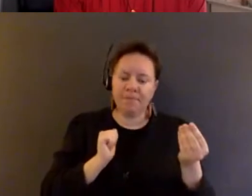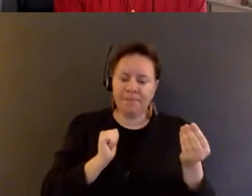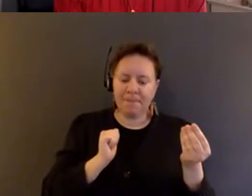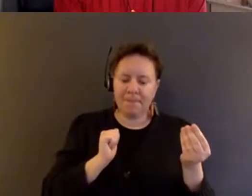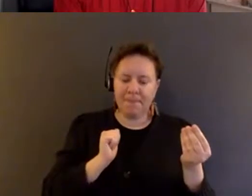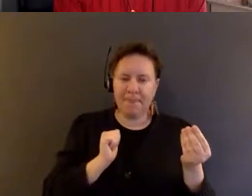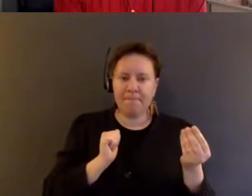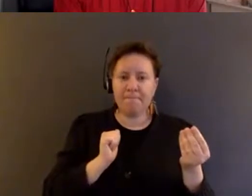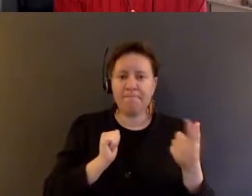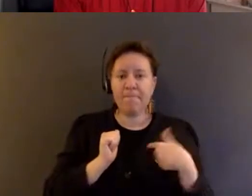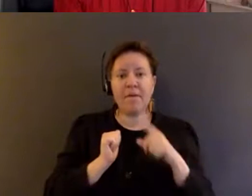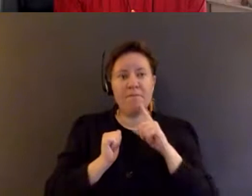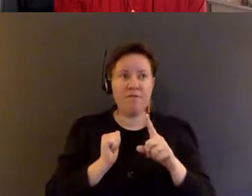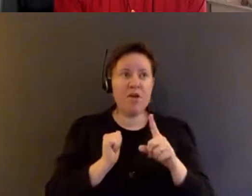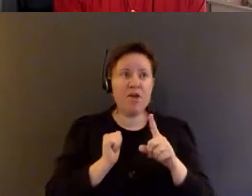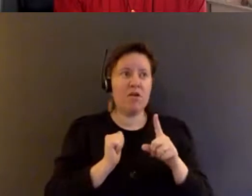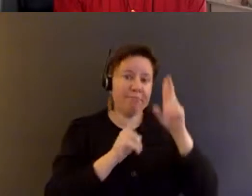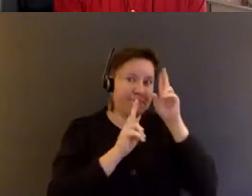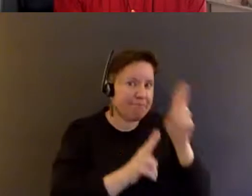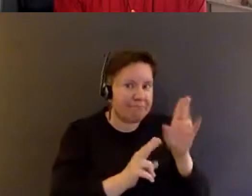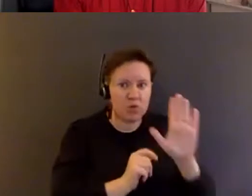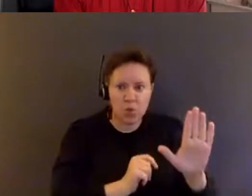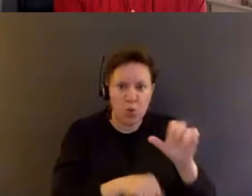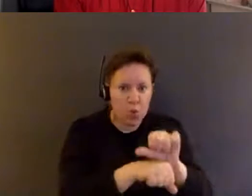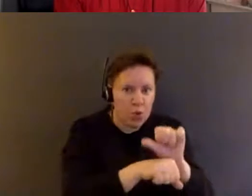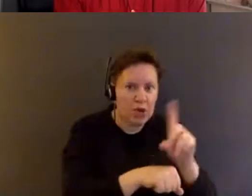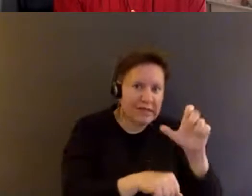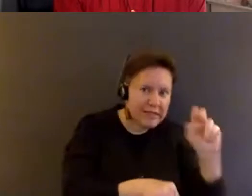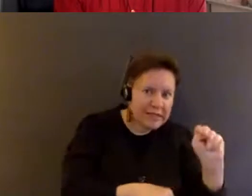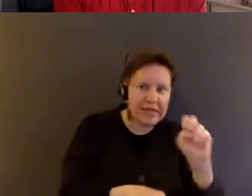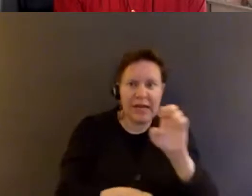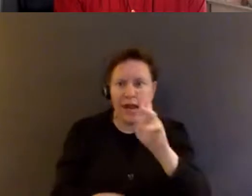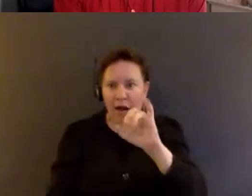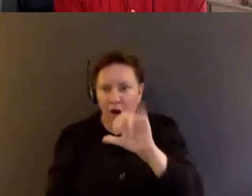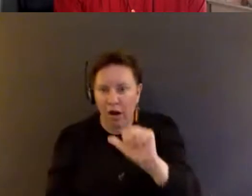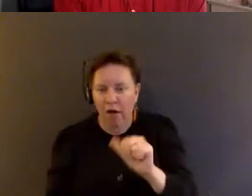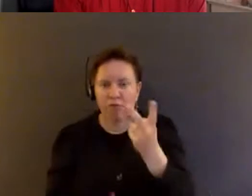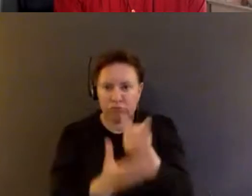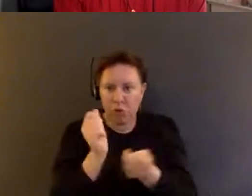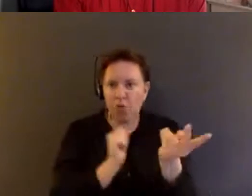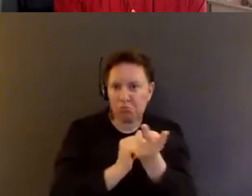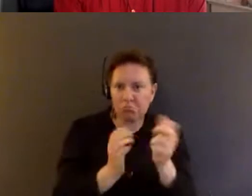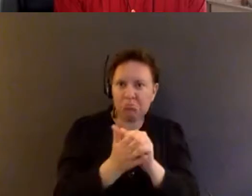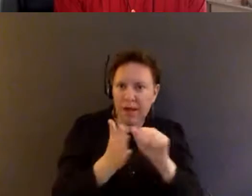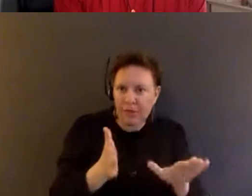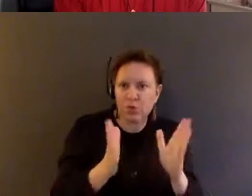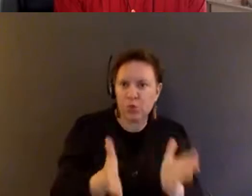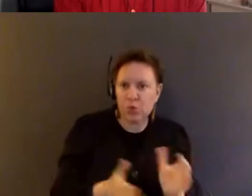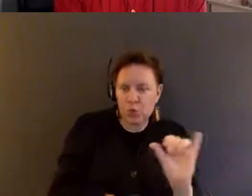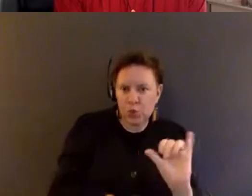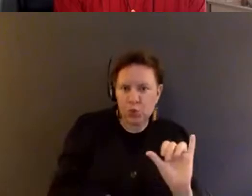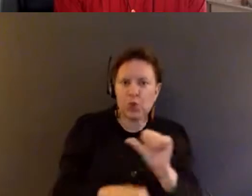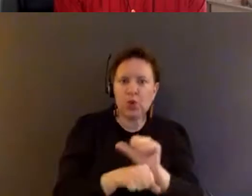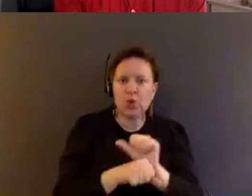I'm very much indebted to your work, Dean and Erica, you know, as, as abolitionists as well, um, to the work of Ruthie